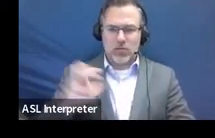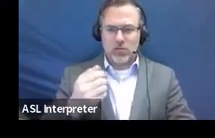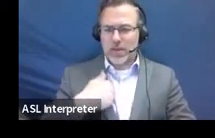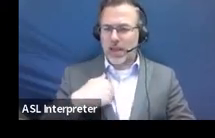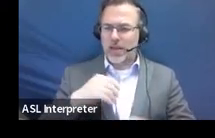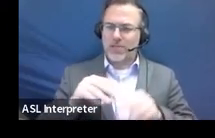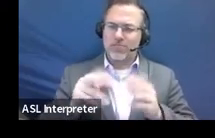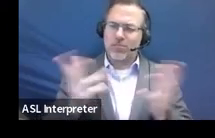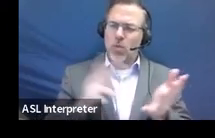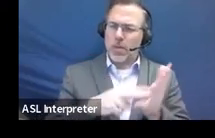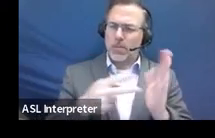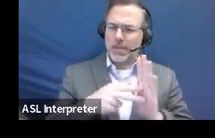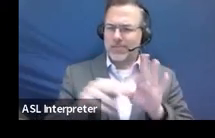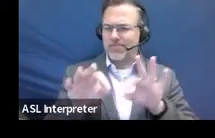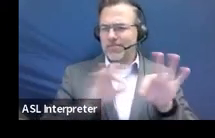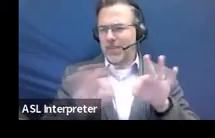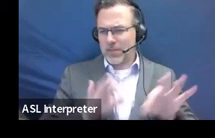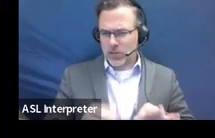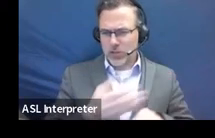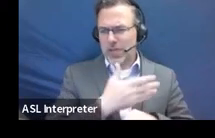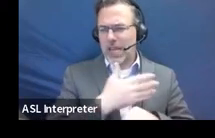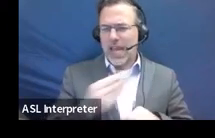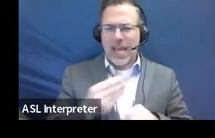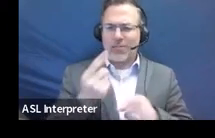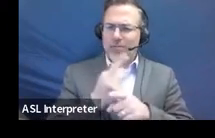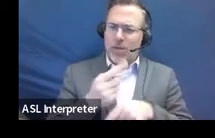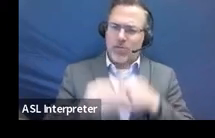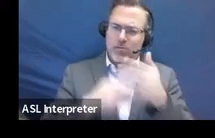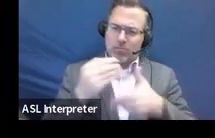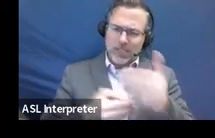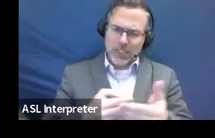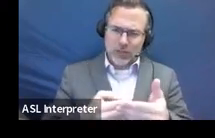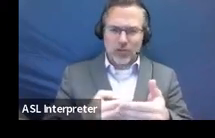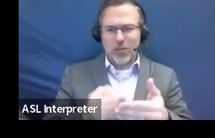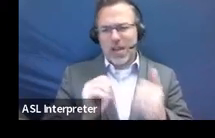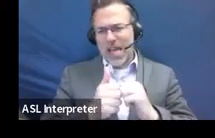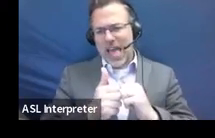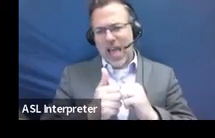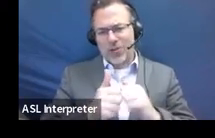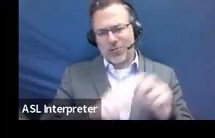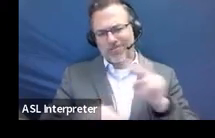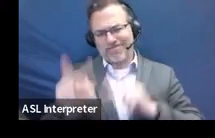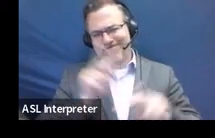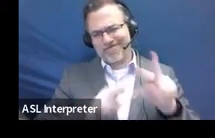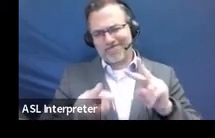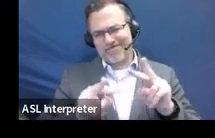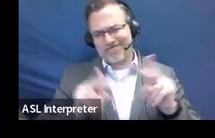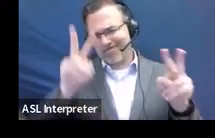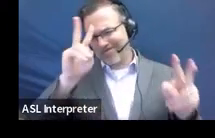procedure for determination. So if you ever have any questions about determining whether a student is,